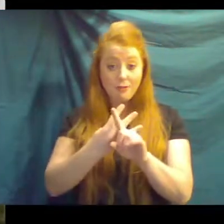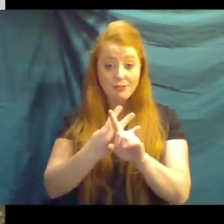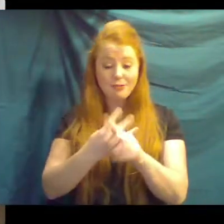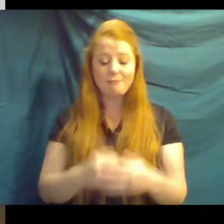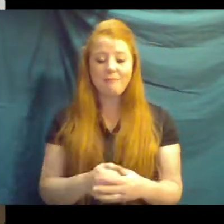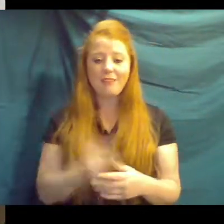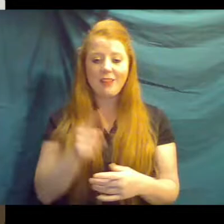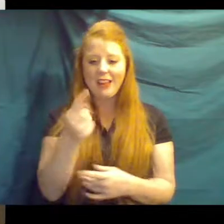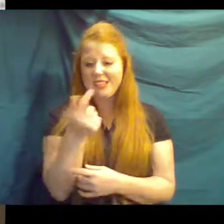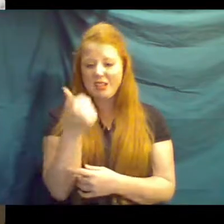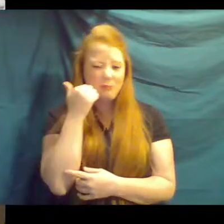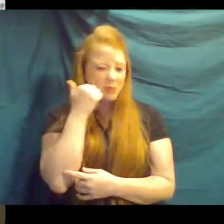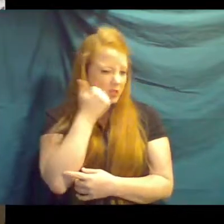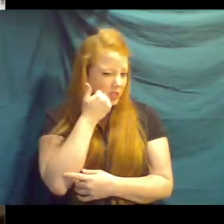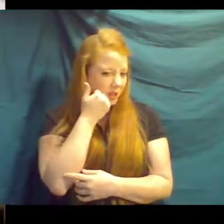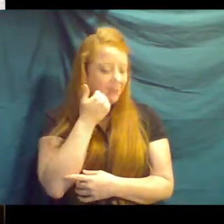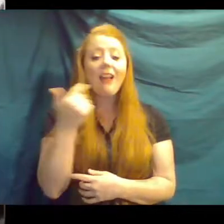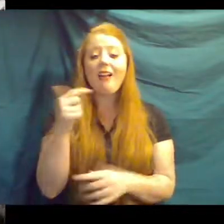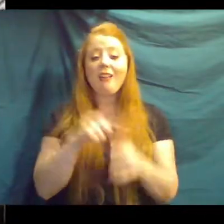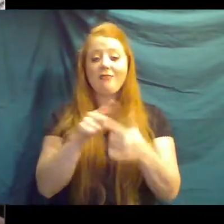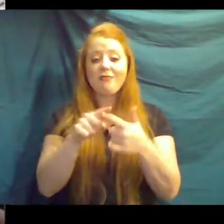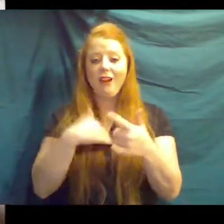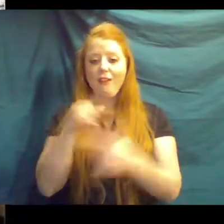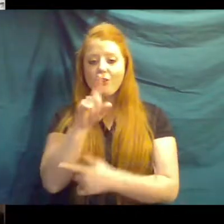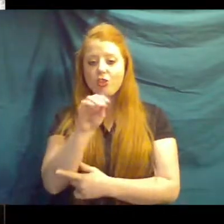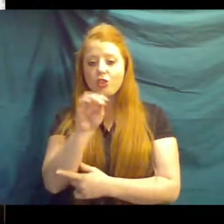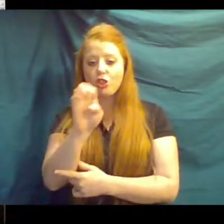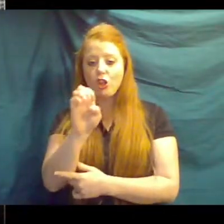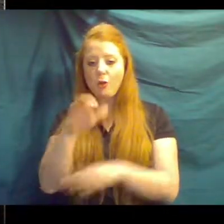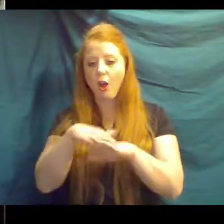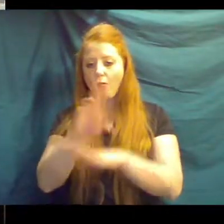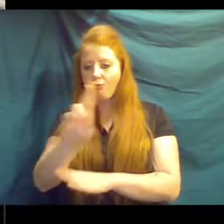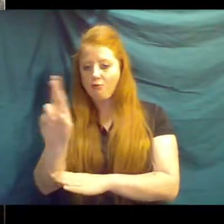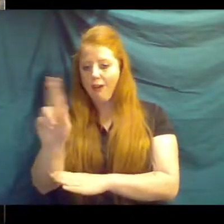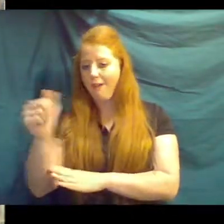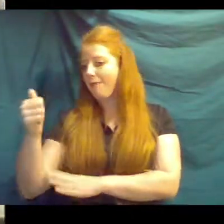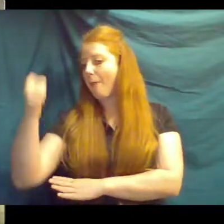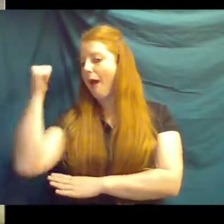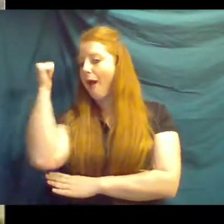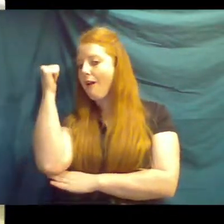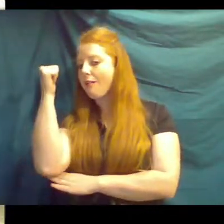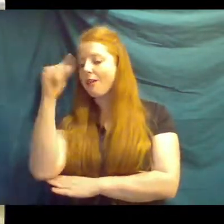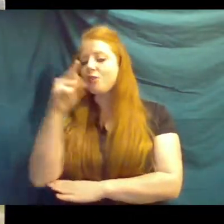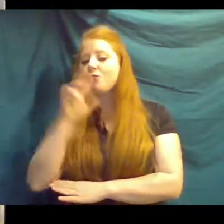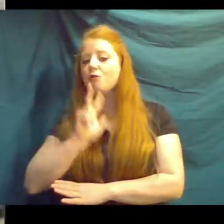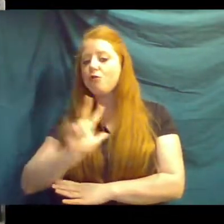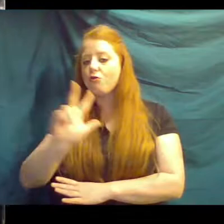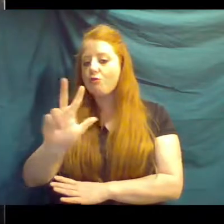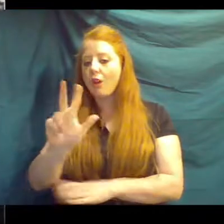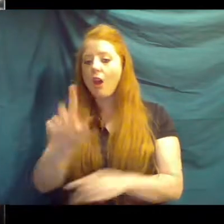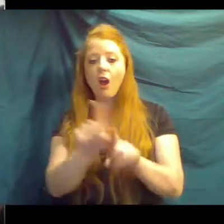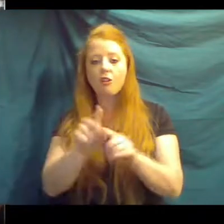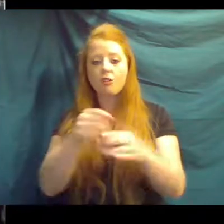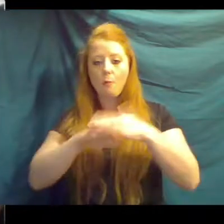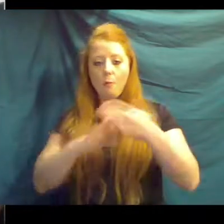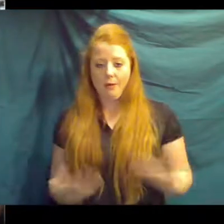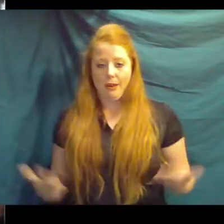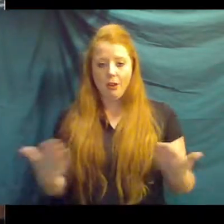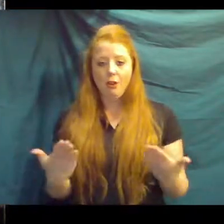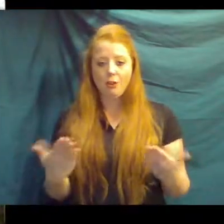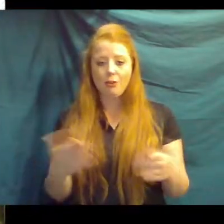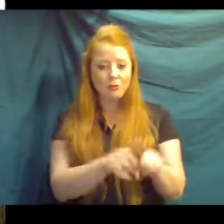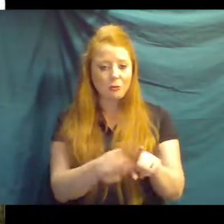And he's a little shy. And then we have Zoe, who's off to the right, back in the back. Also, she is three years old. She was also born here as well.